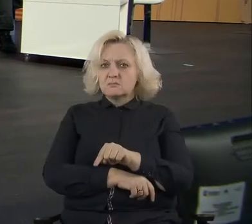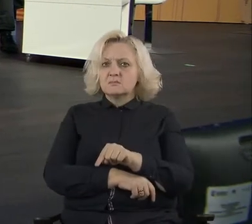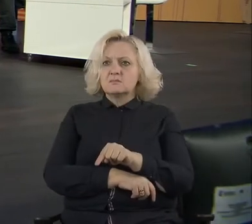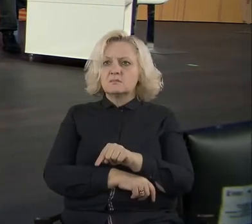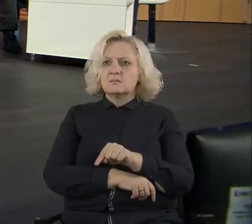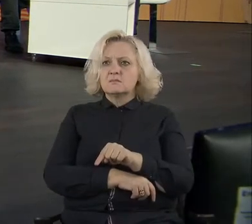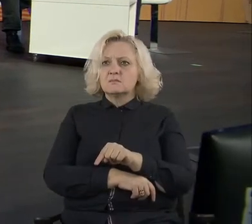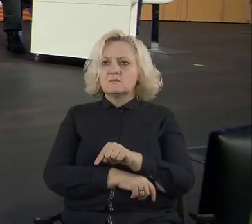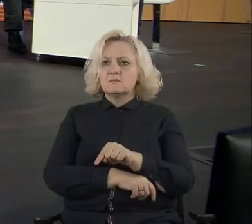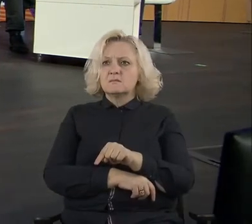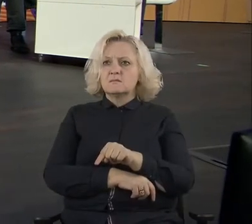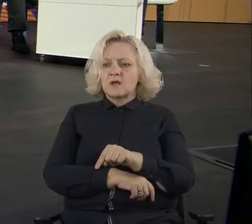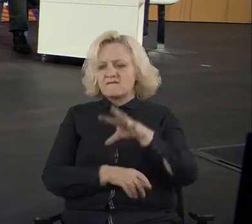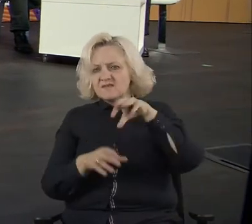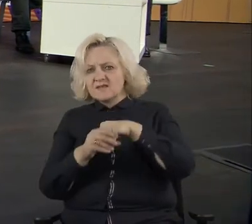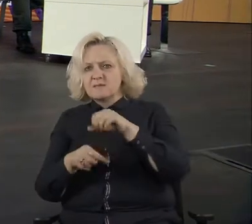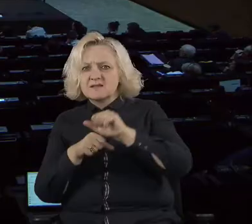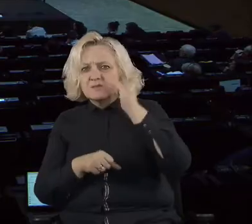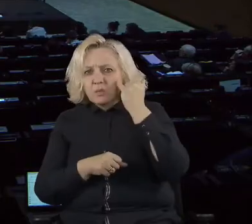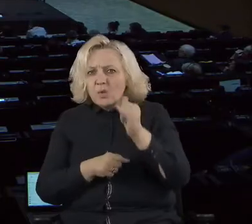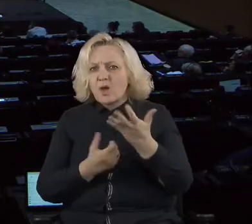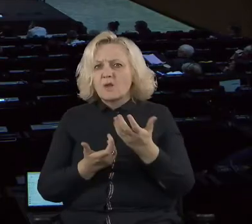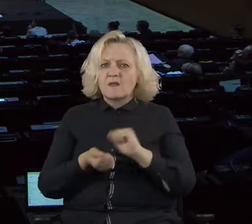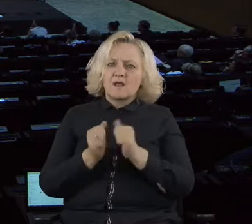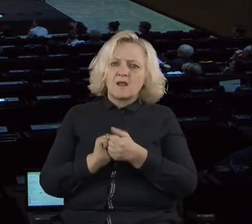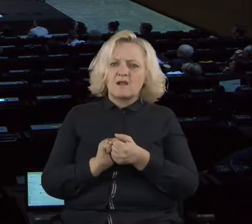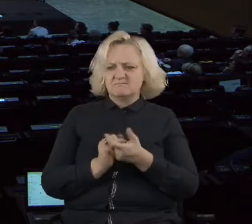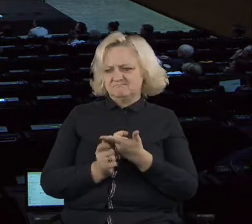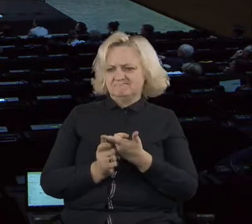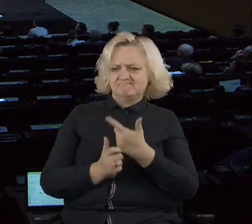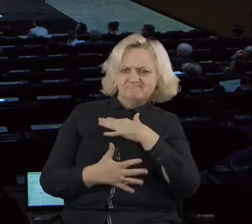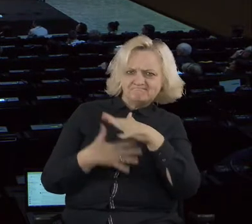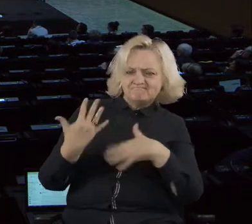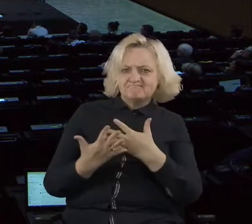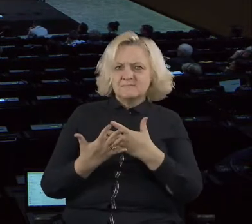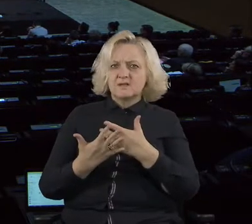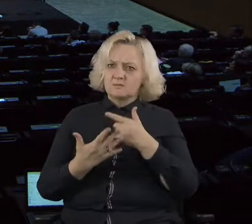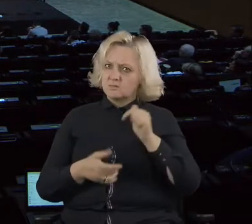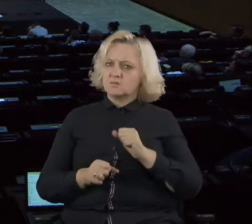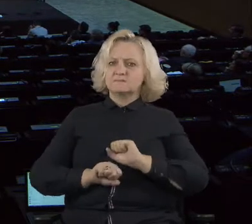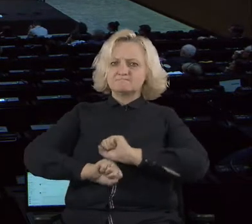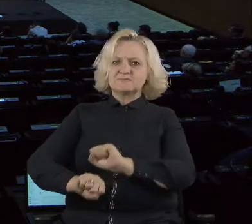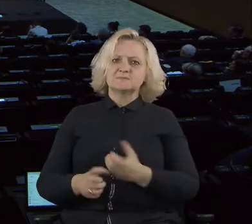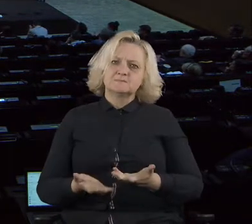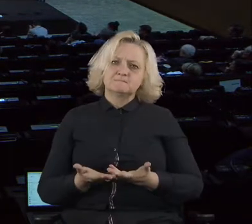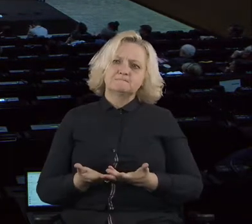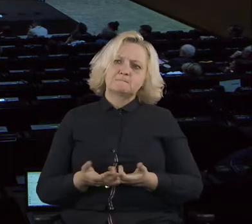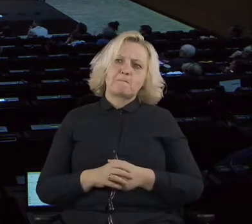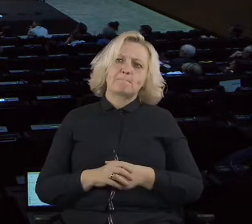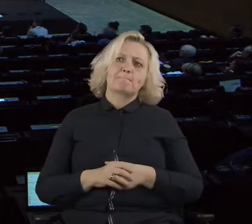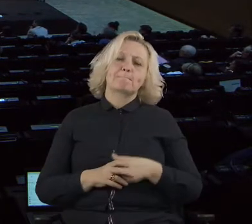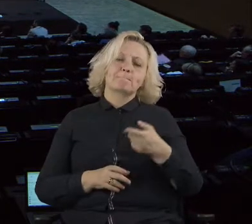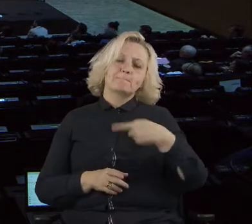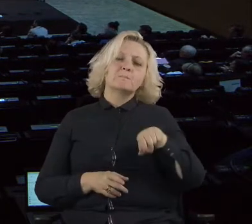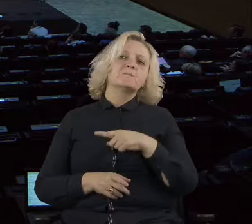Thank you. Can we, can we hope, can we hope that technology will glue back what's broken? Uh,